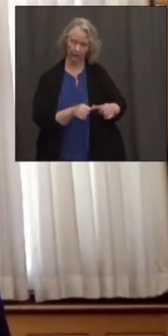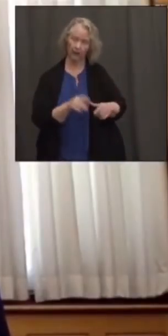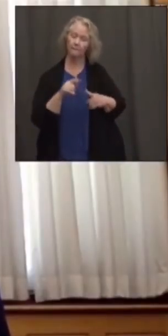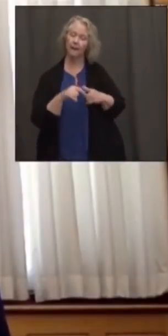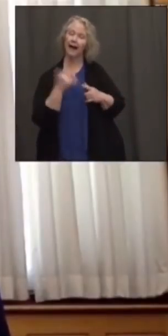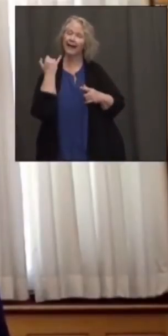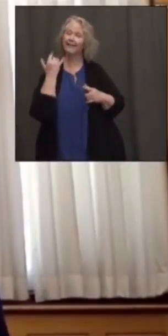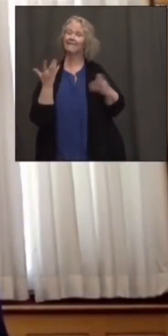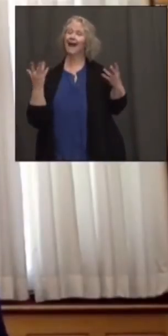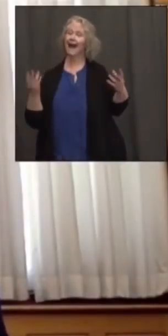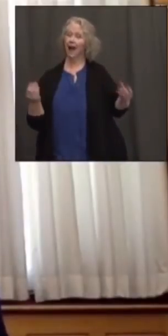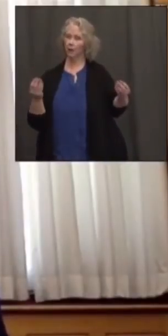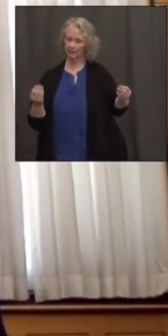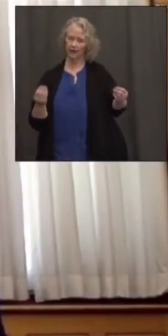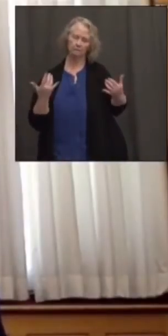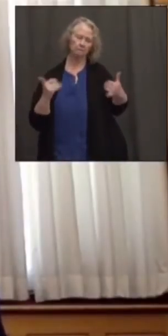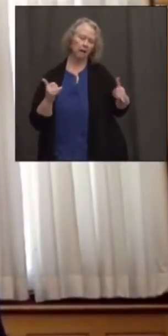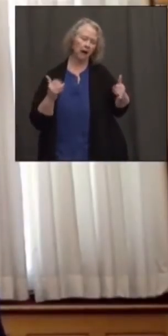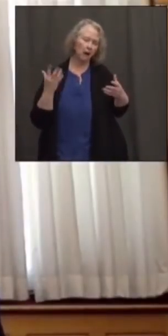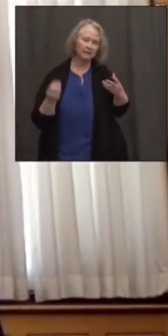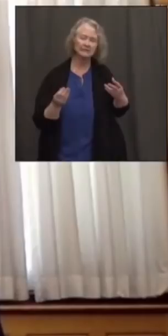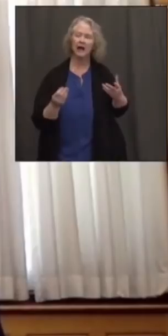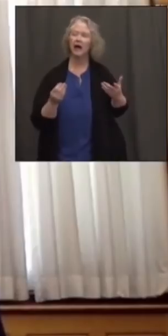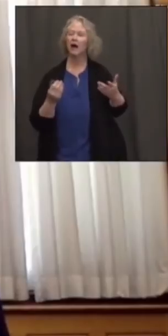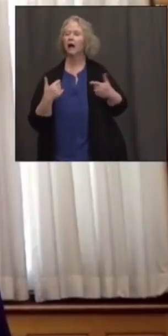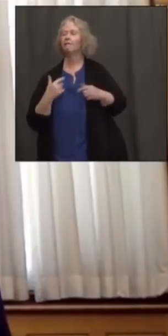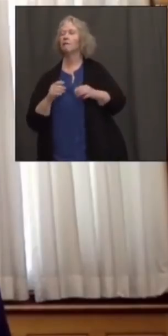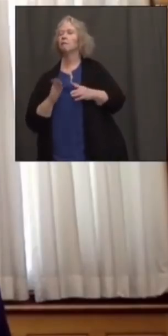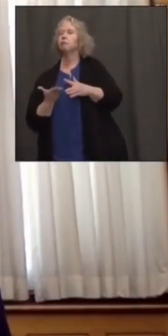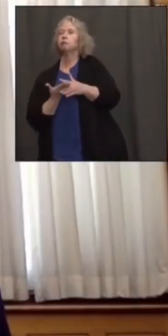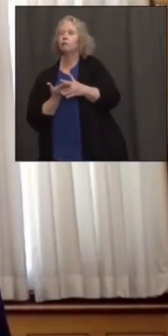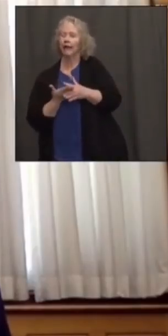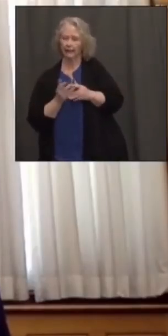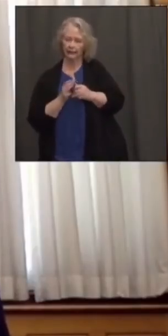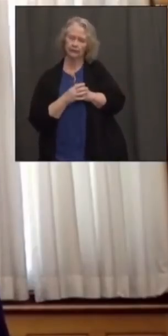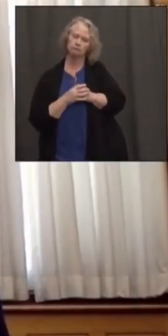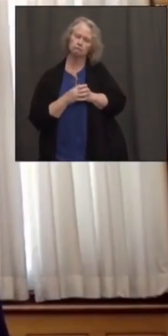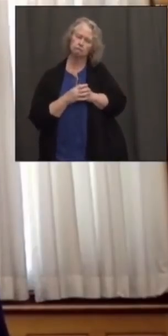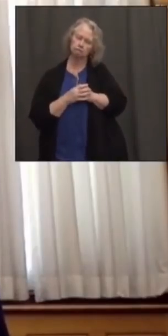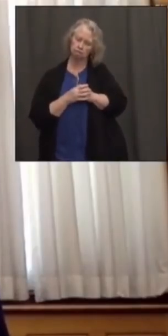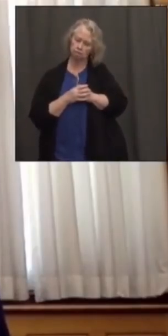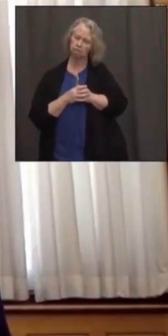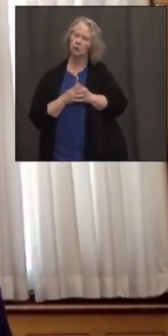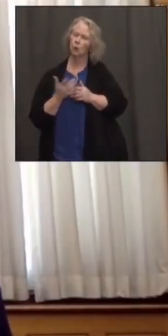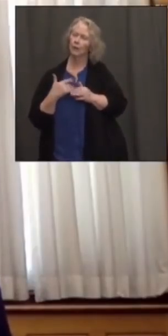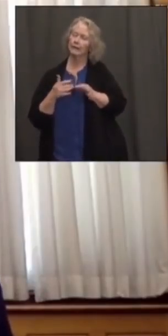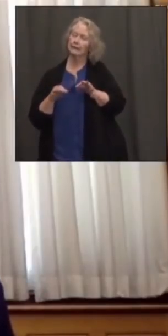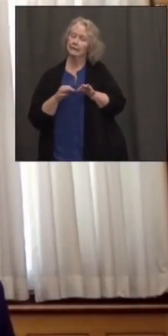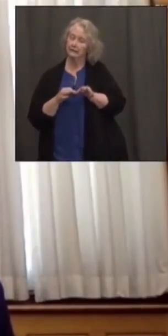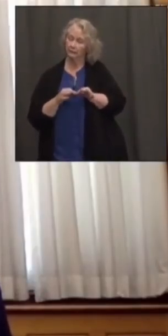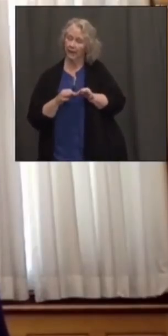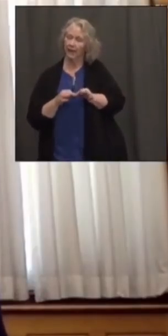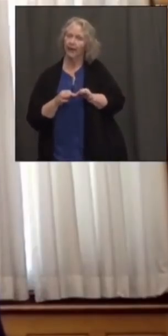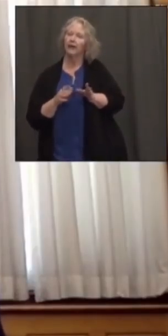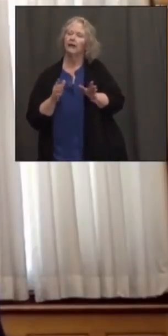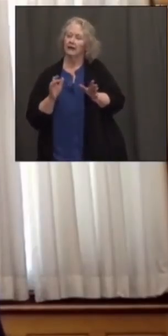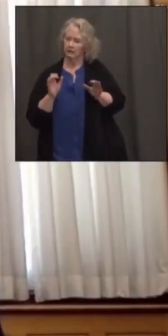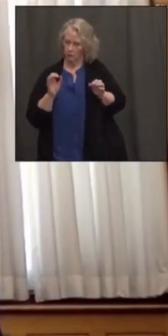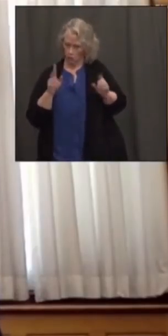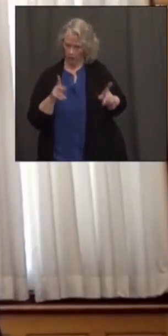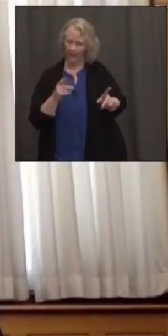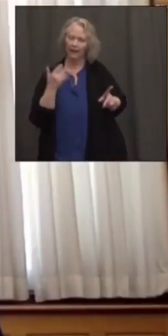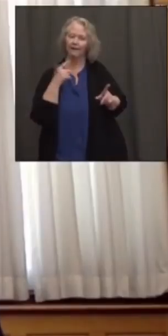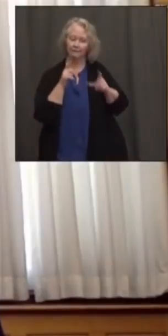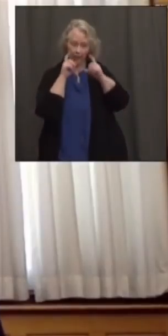outdoors, so recess, mask breaks, et cetera, we've clarified for districts that it will be okay for children to take